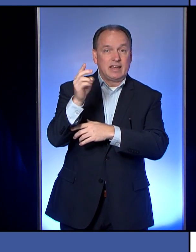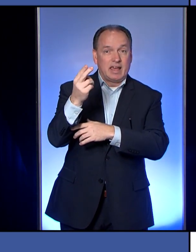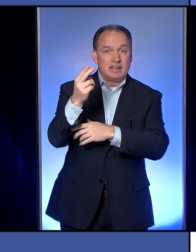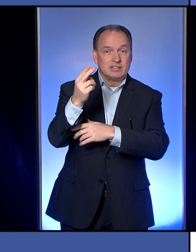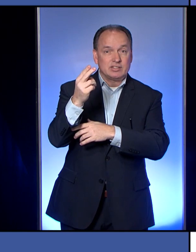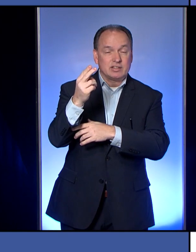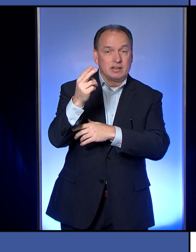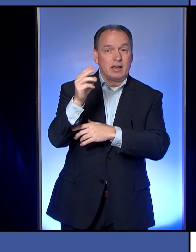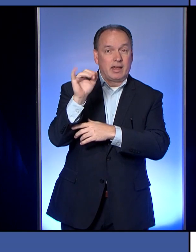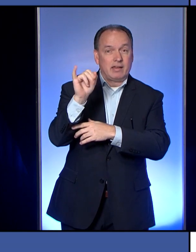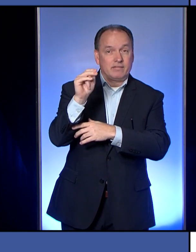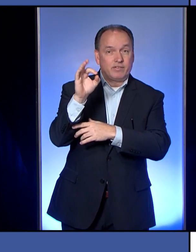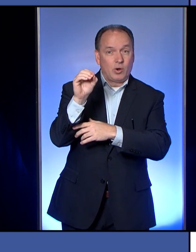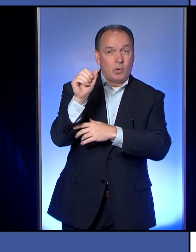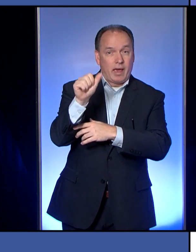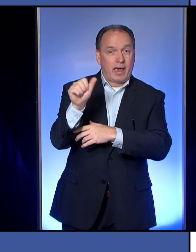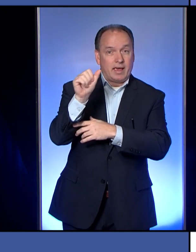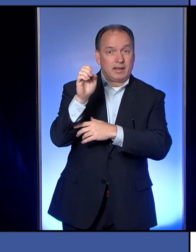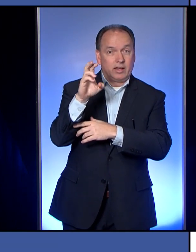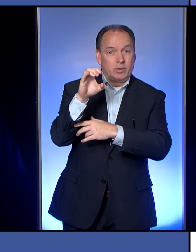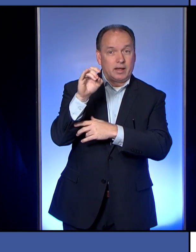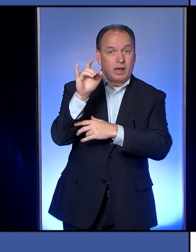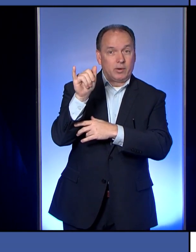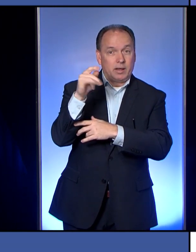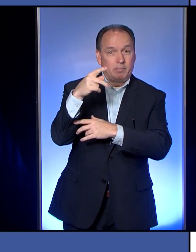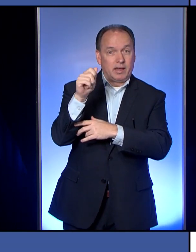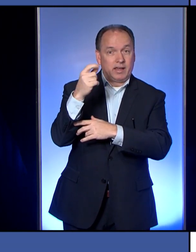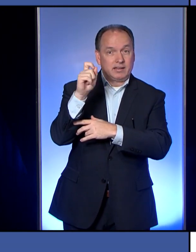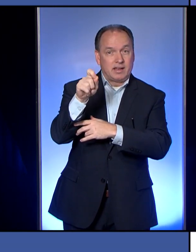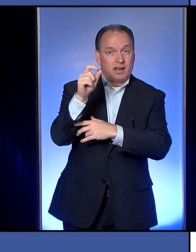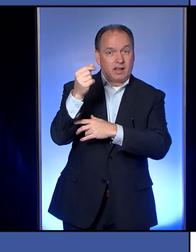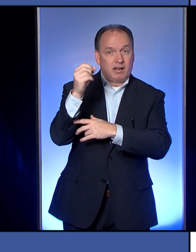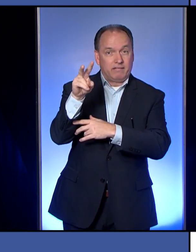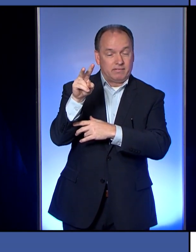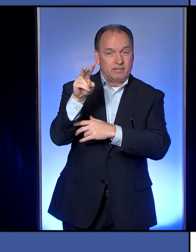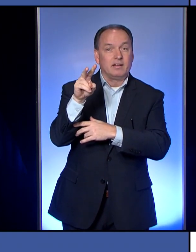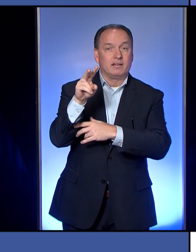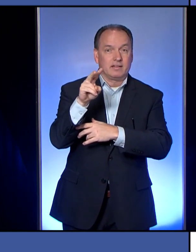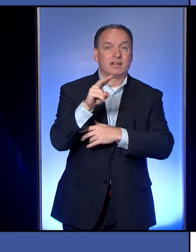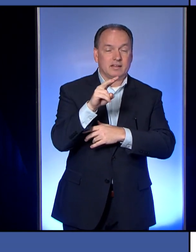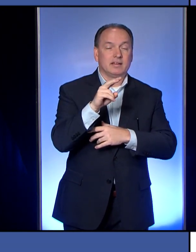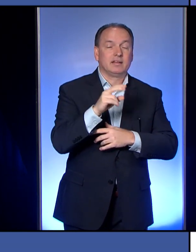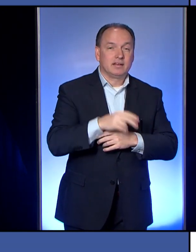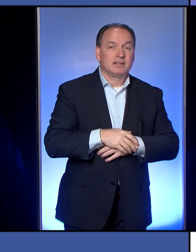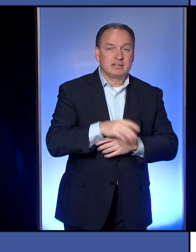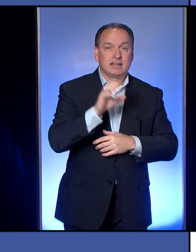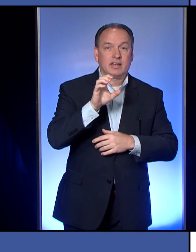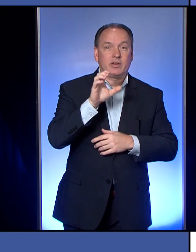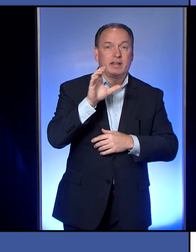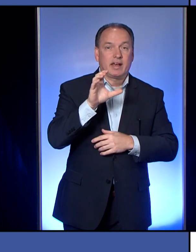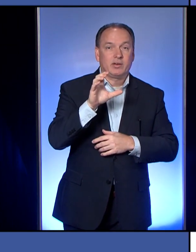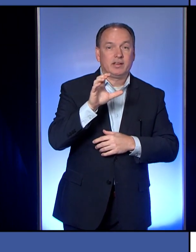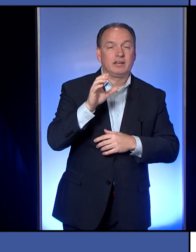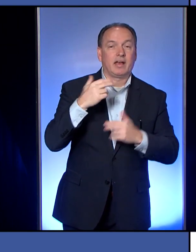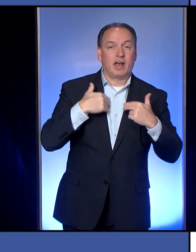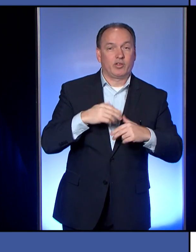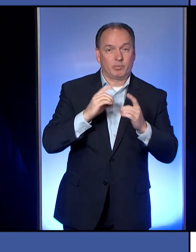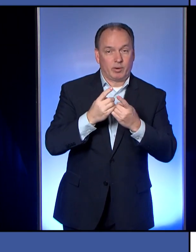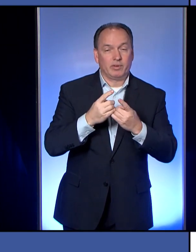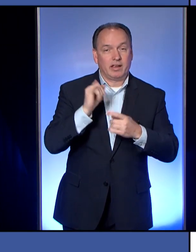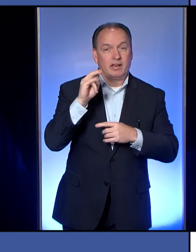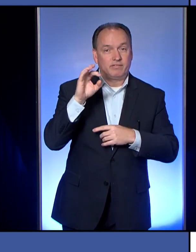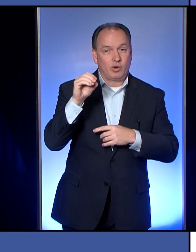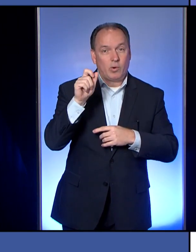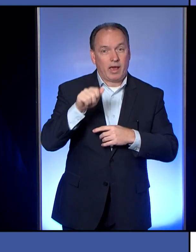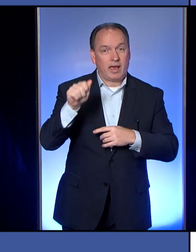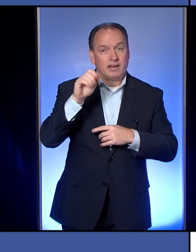at ErieCountyPA.gov. That's Erie County Health Department, ECDHinfo, I-N-F-O